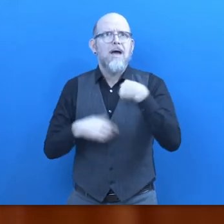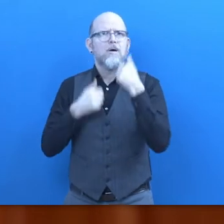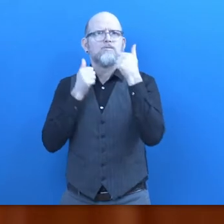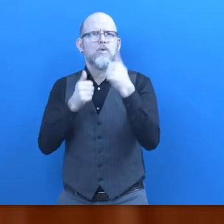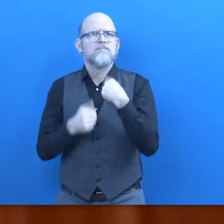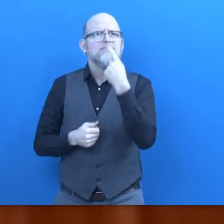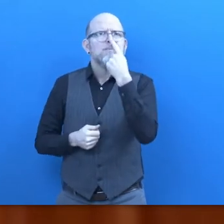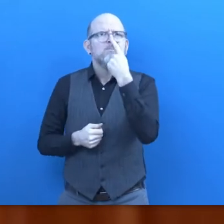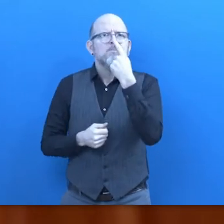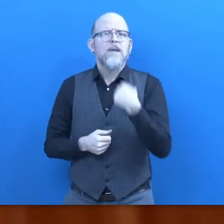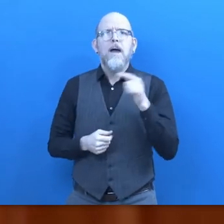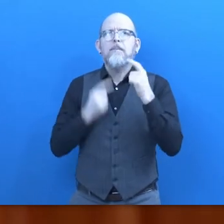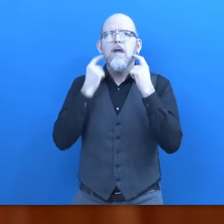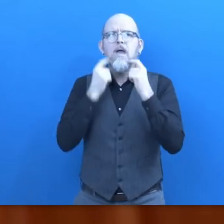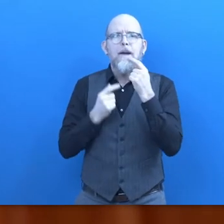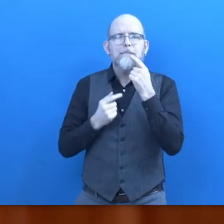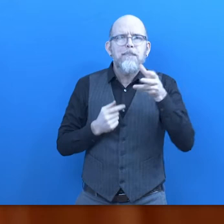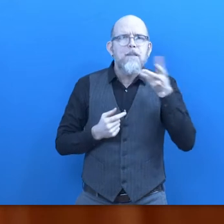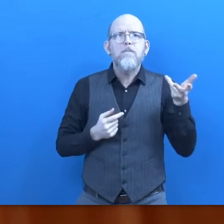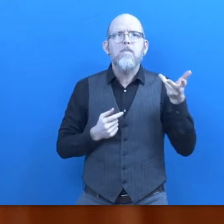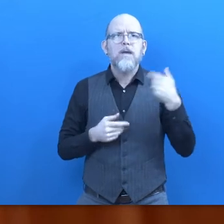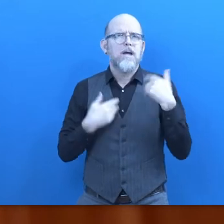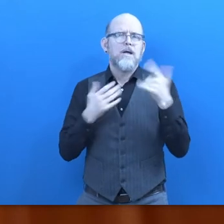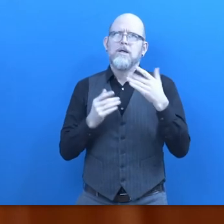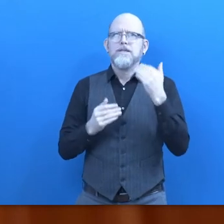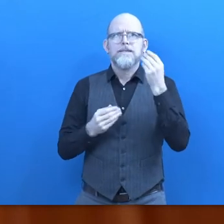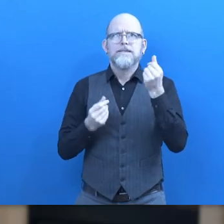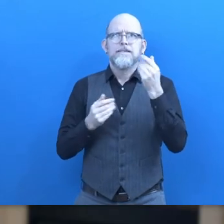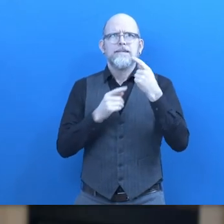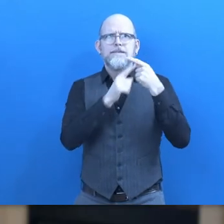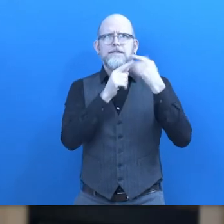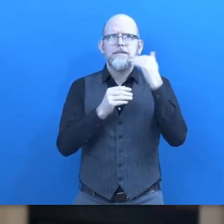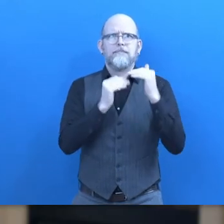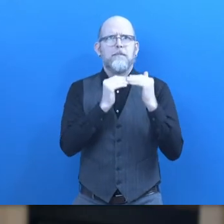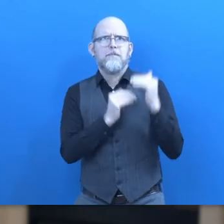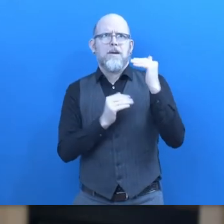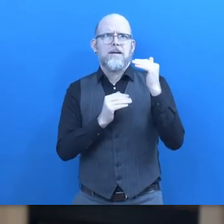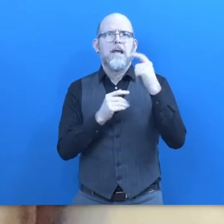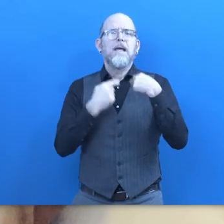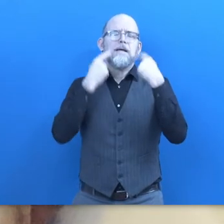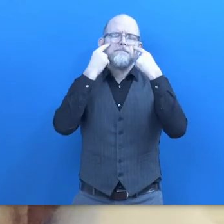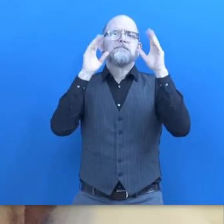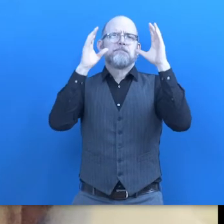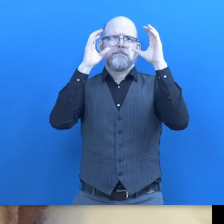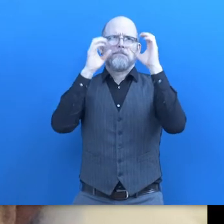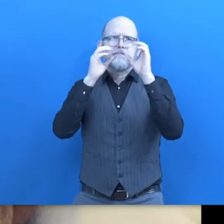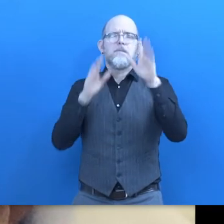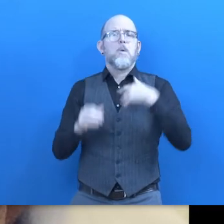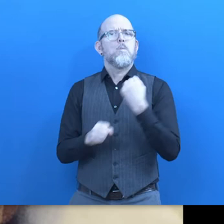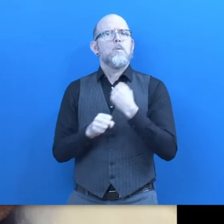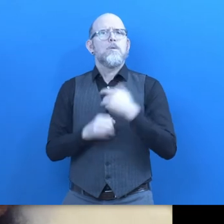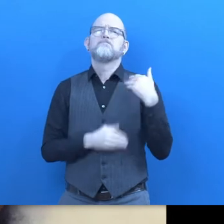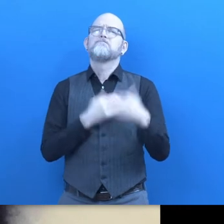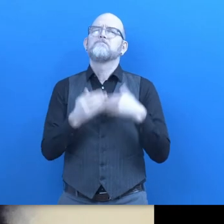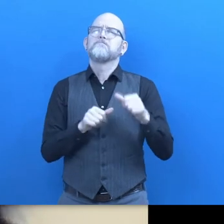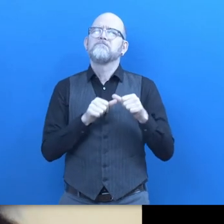more pronounced as my vision continued to deteriorate so I knew that I was gonna be quite good at my job thank goodness for Dr.